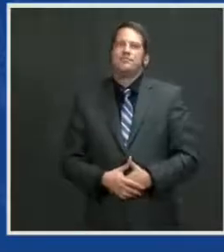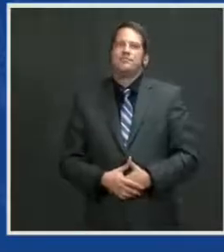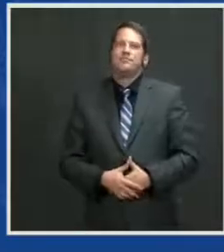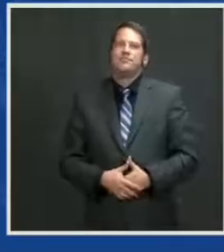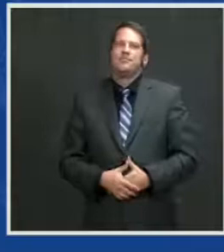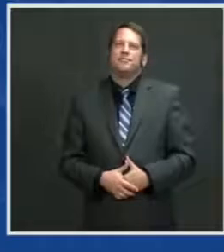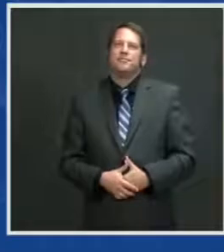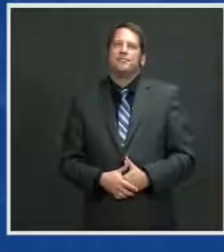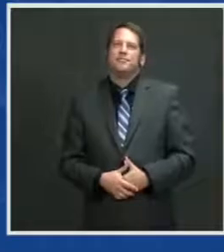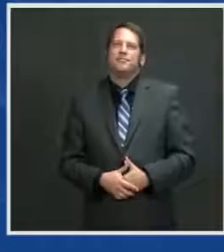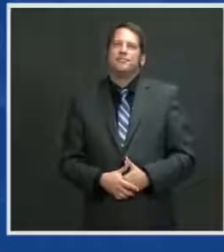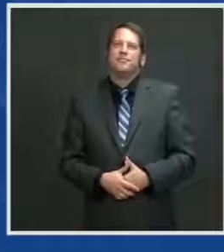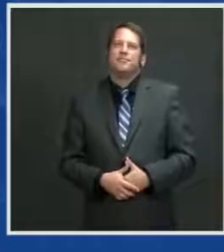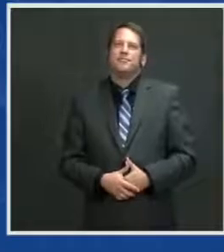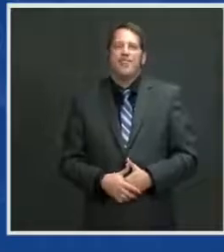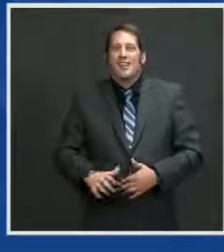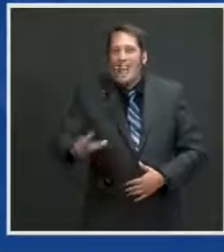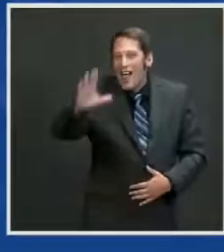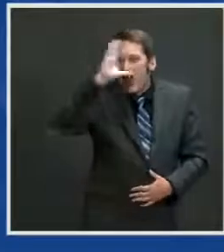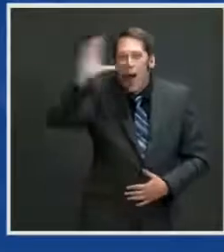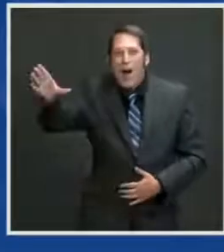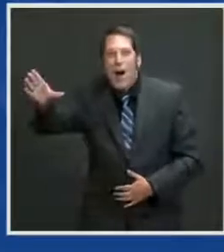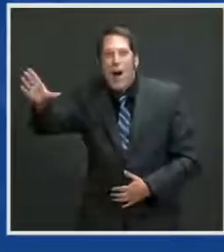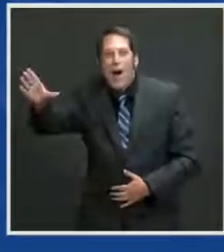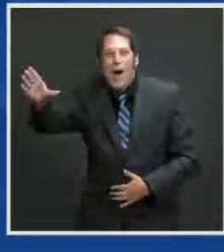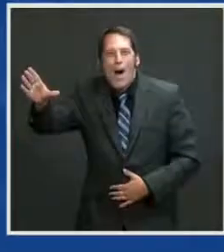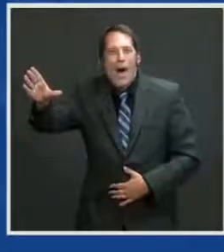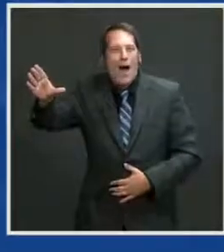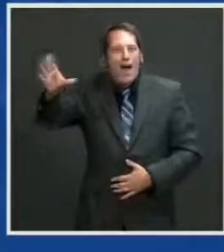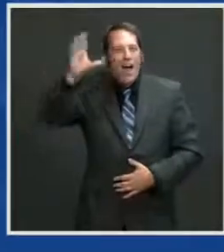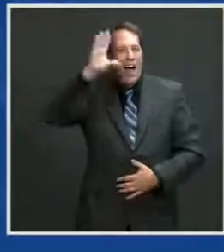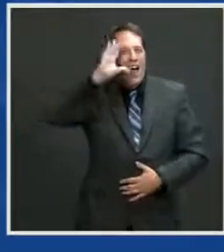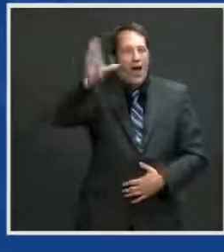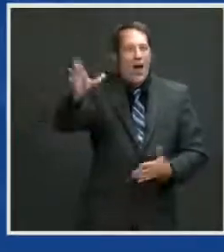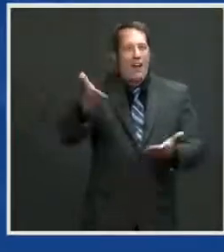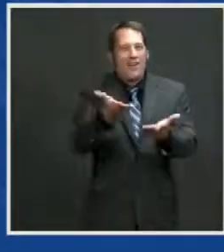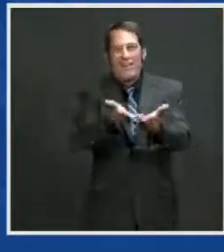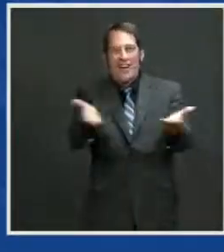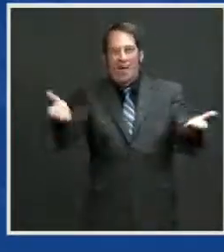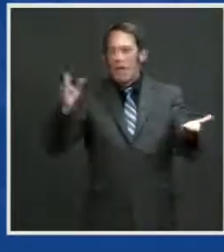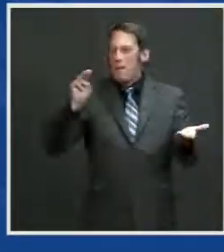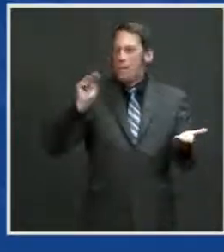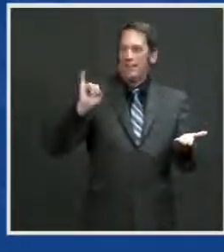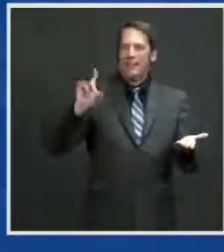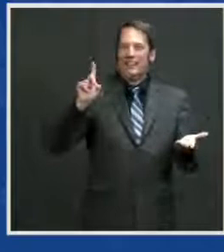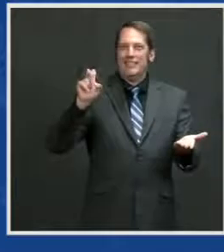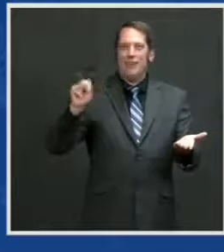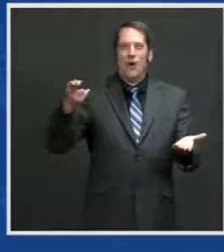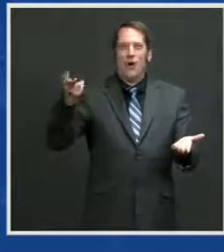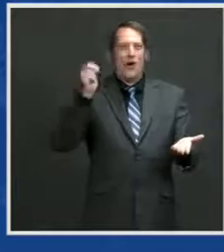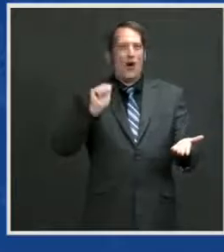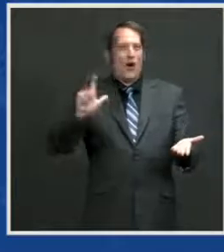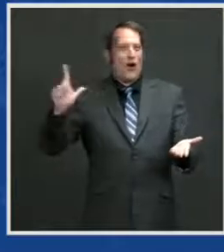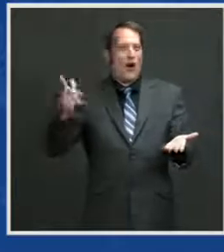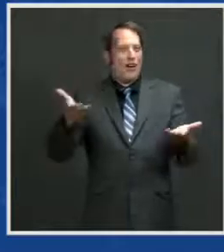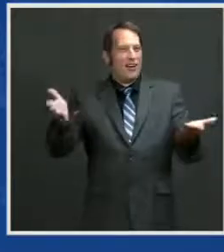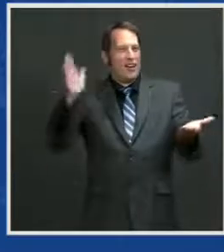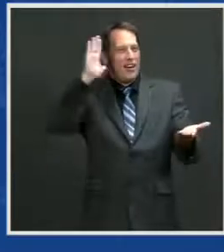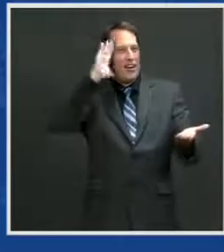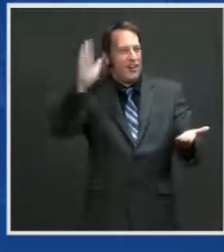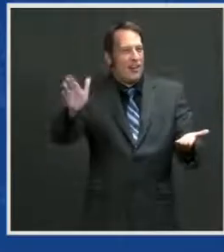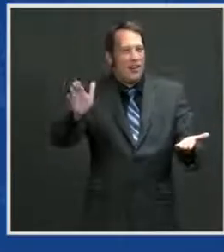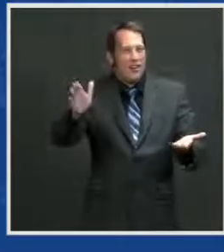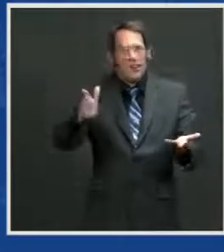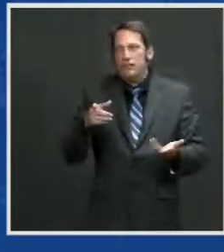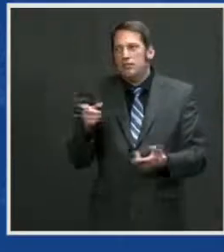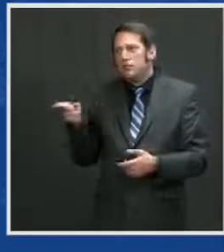Hello, Mendenhall. Colonel, thank you for that introduction and